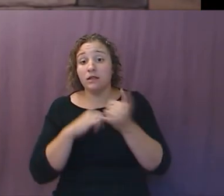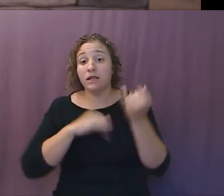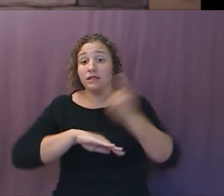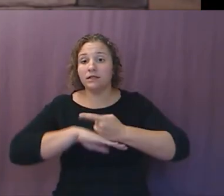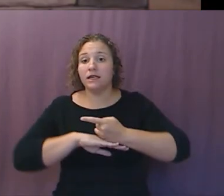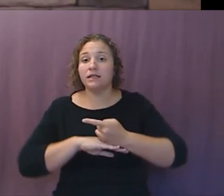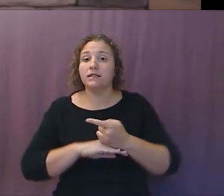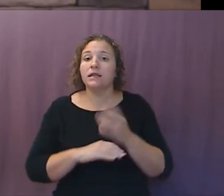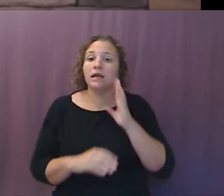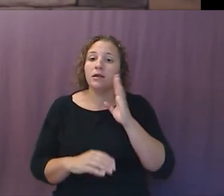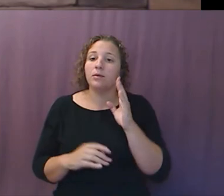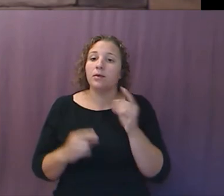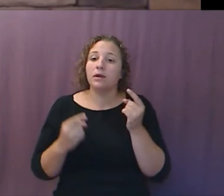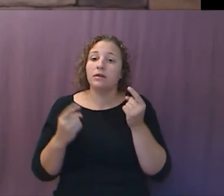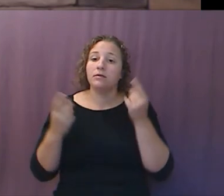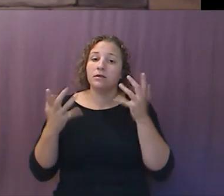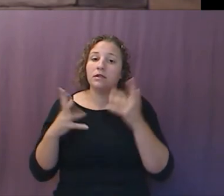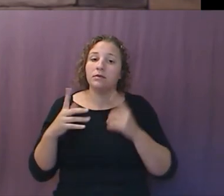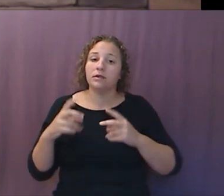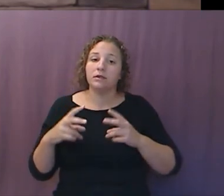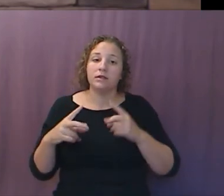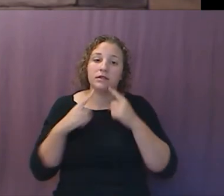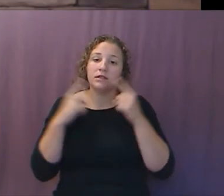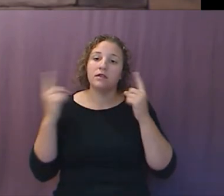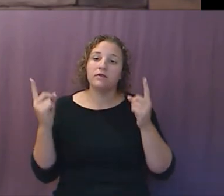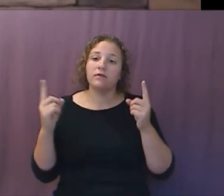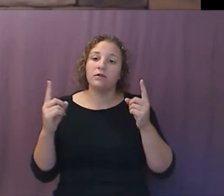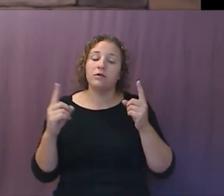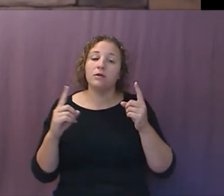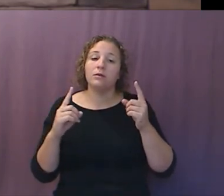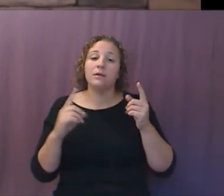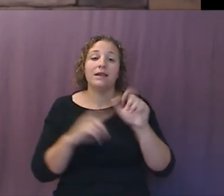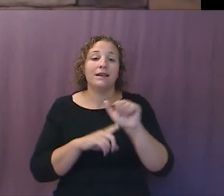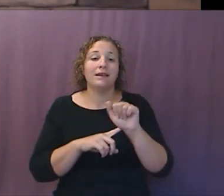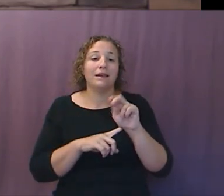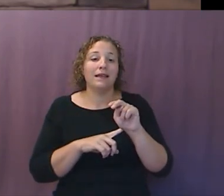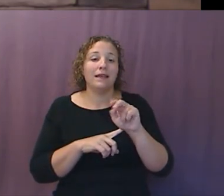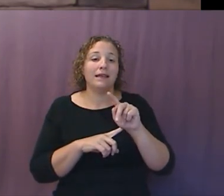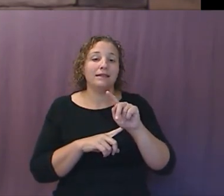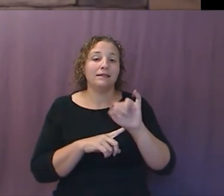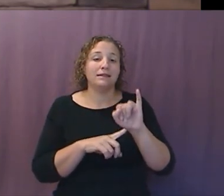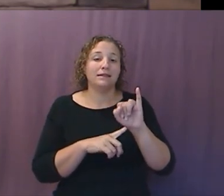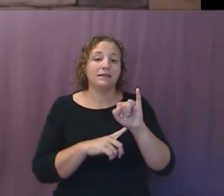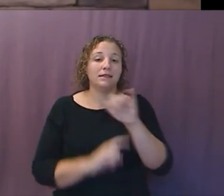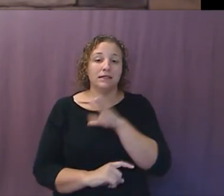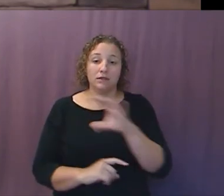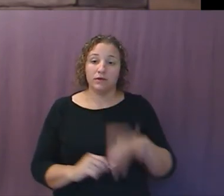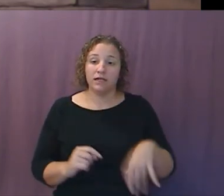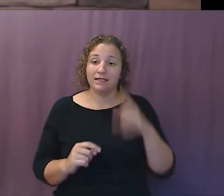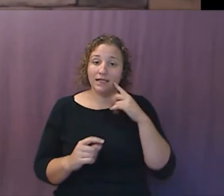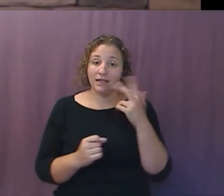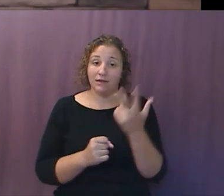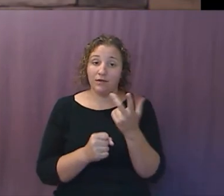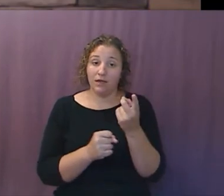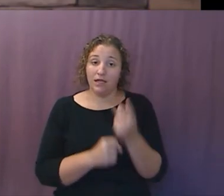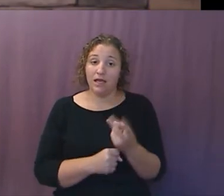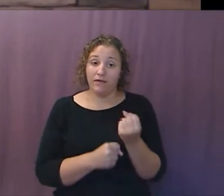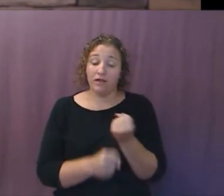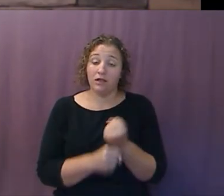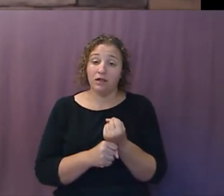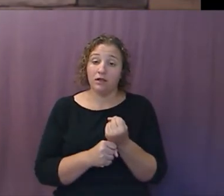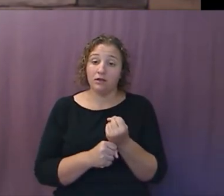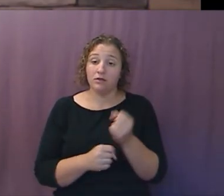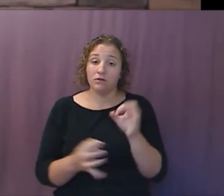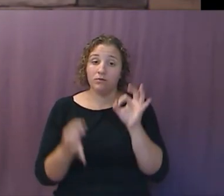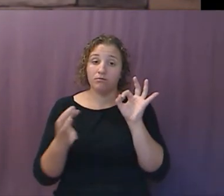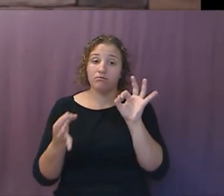out ultimately by the Antichrist. So he could declare his peace agreement and he has three and a half years to perfect this system and he rolls it